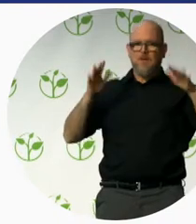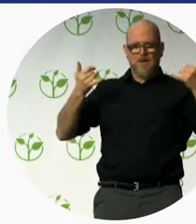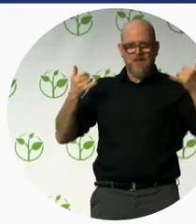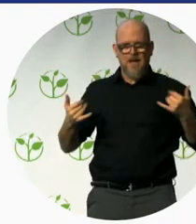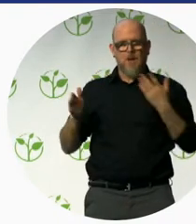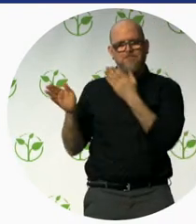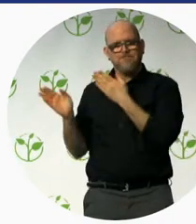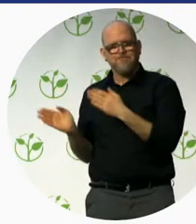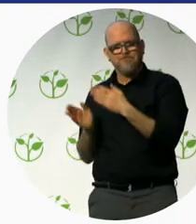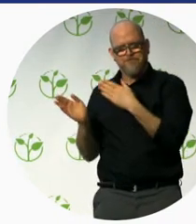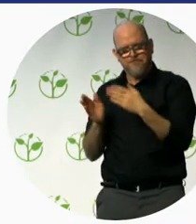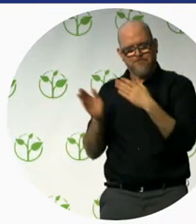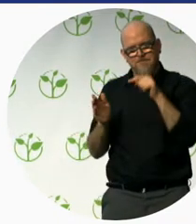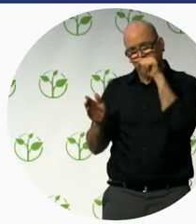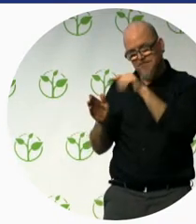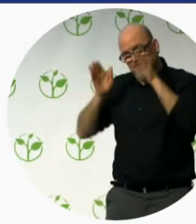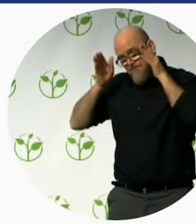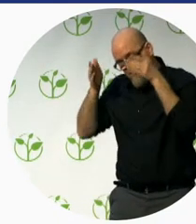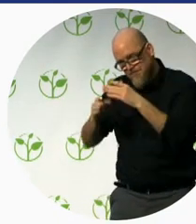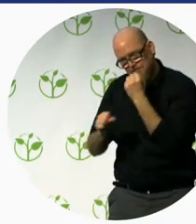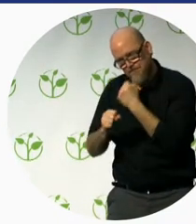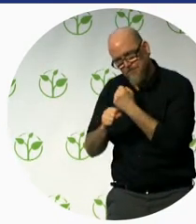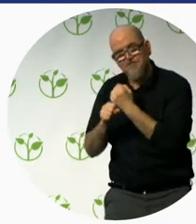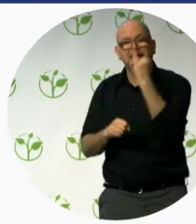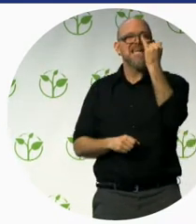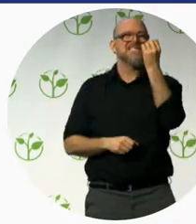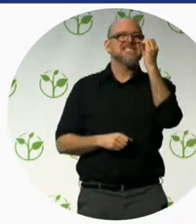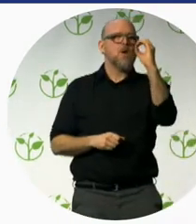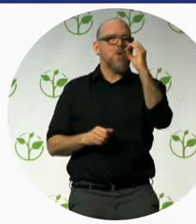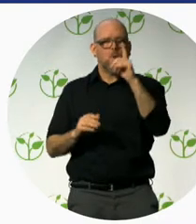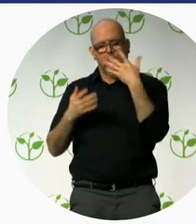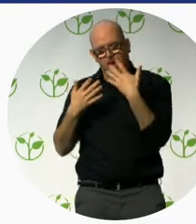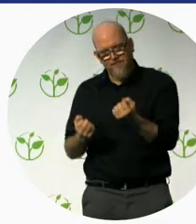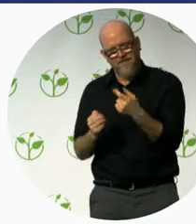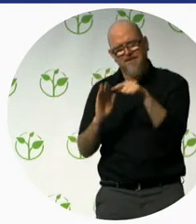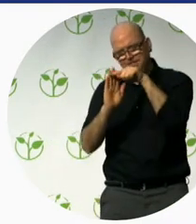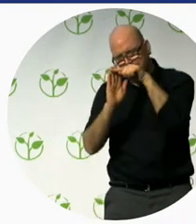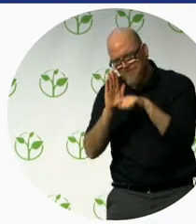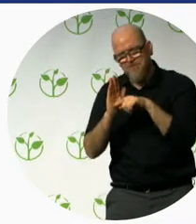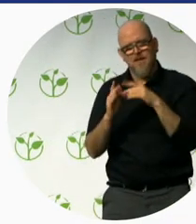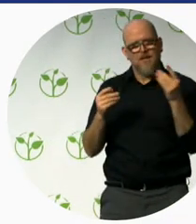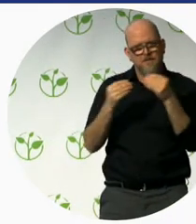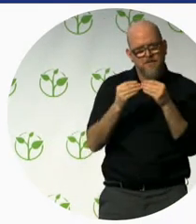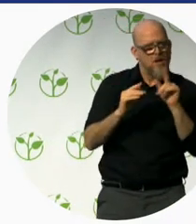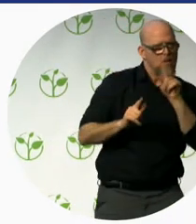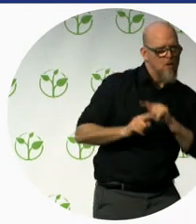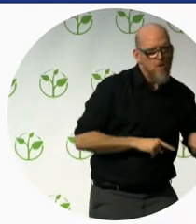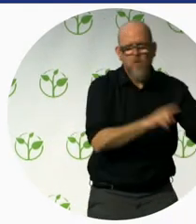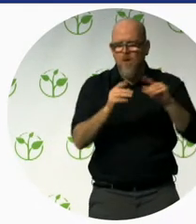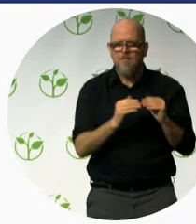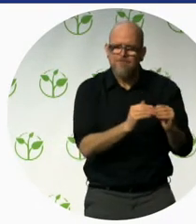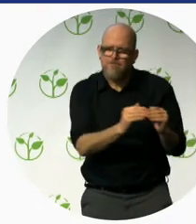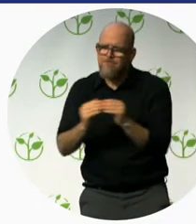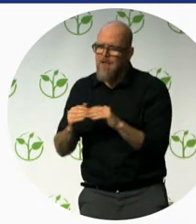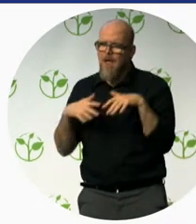will provide clear guidelines for tourism planning and destination management with specific recommendations and